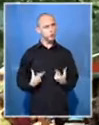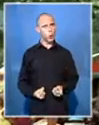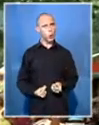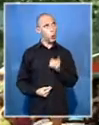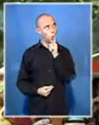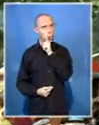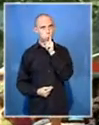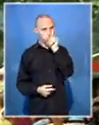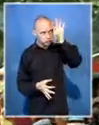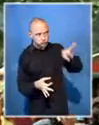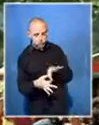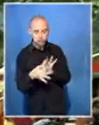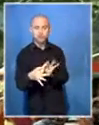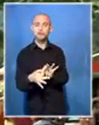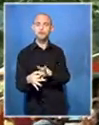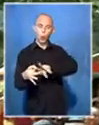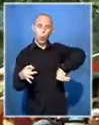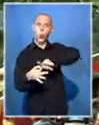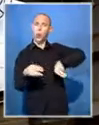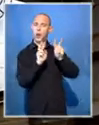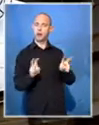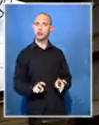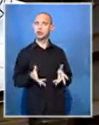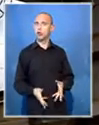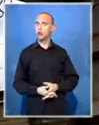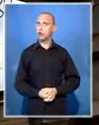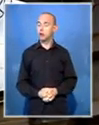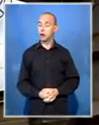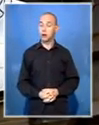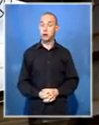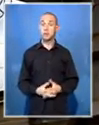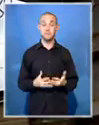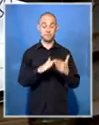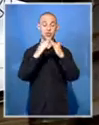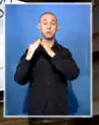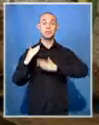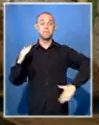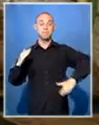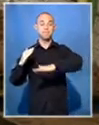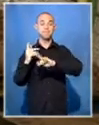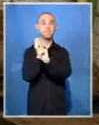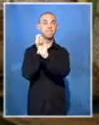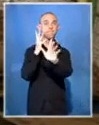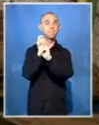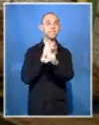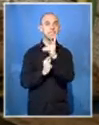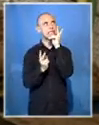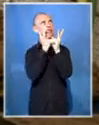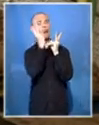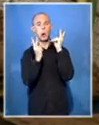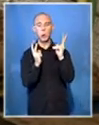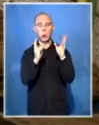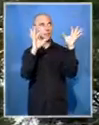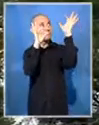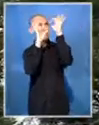Enough is enough. And these people, we are not going to vote. But go inside the settlement, a maze of illegal connections,